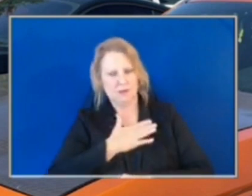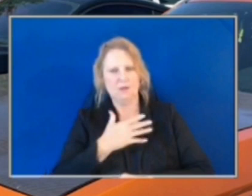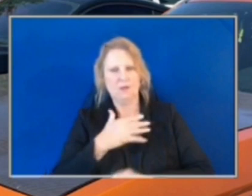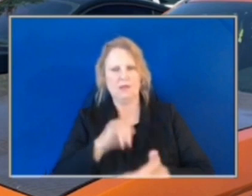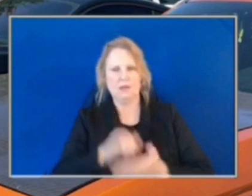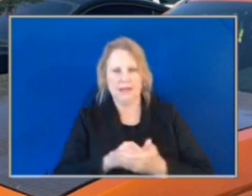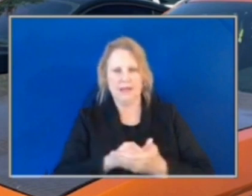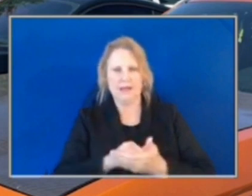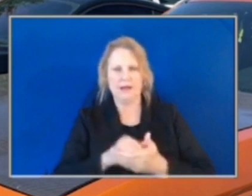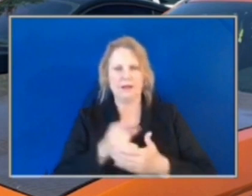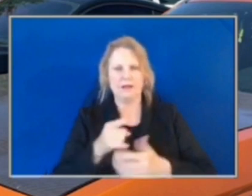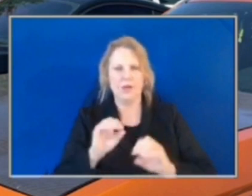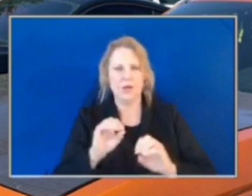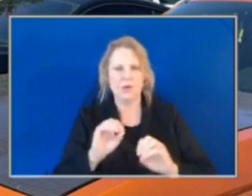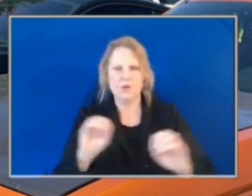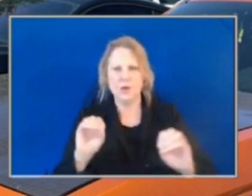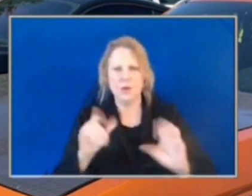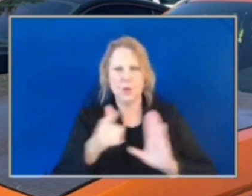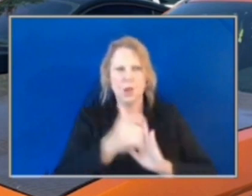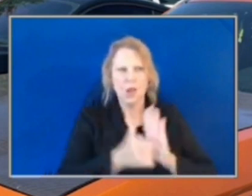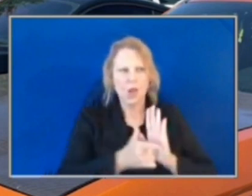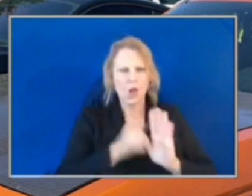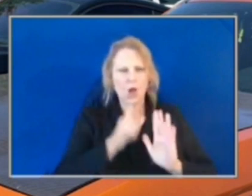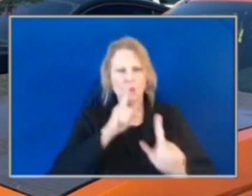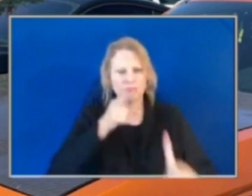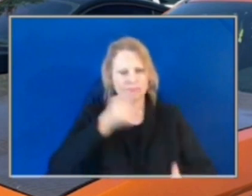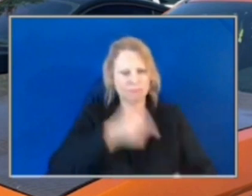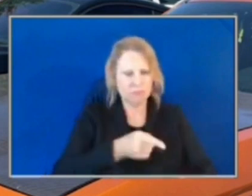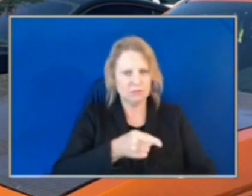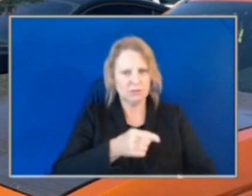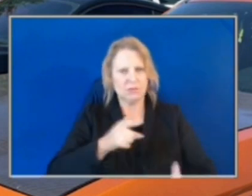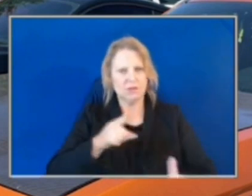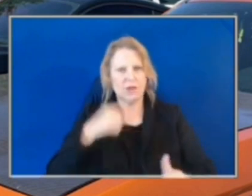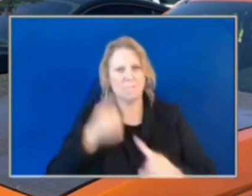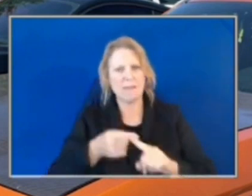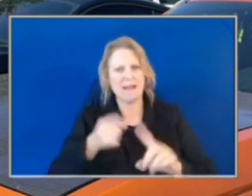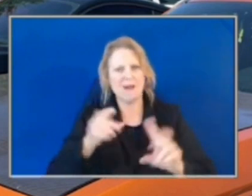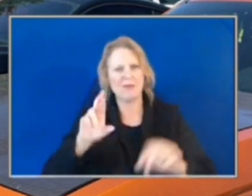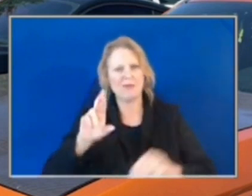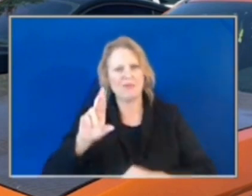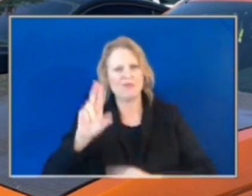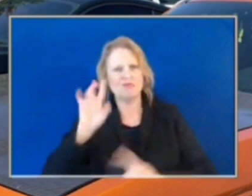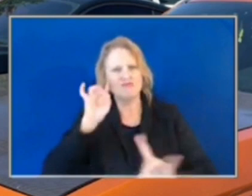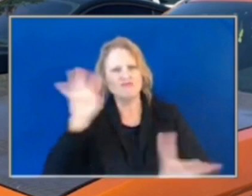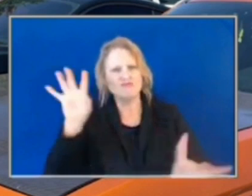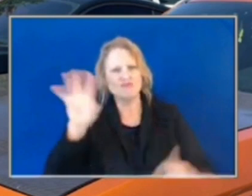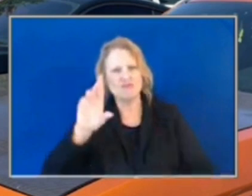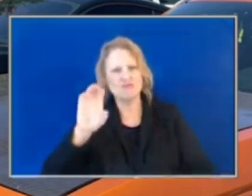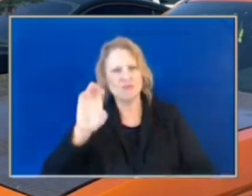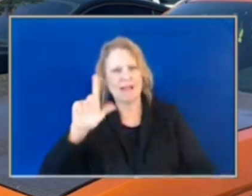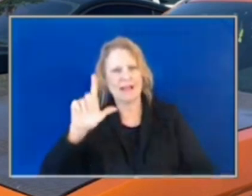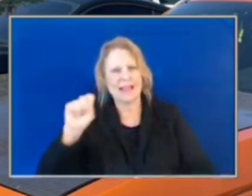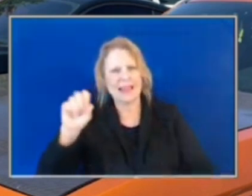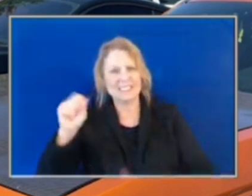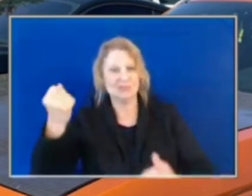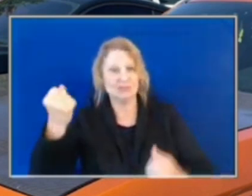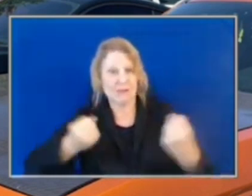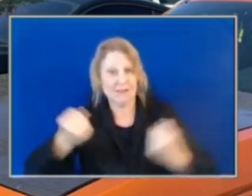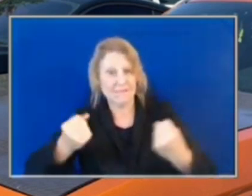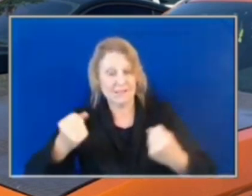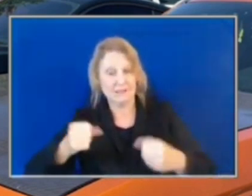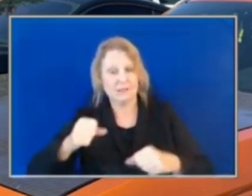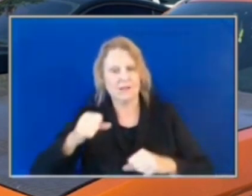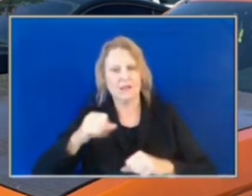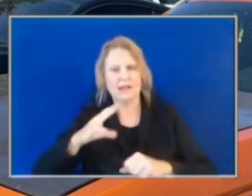been no law targeting specifically this reckless behavior. Participants are simply charged with reckless driving, and there are no